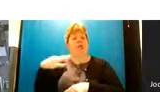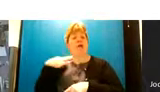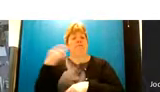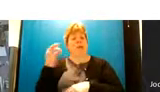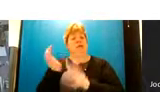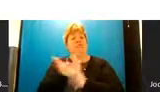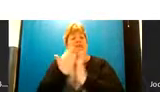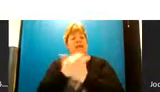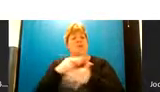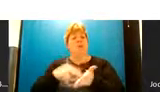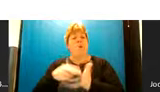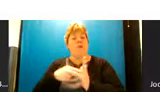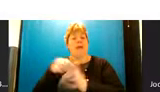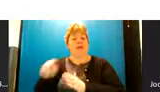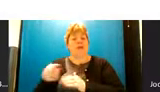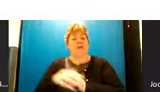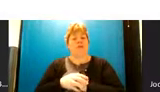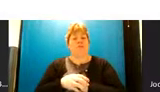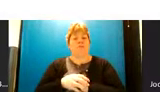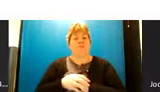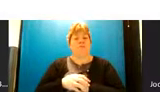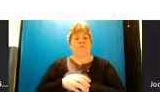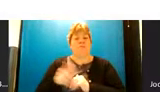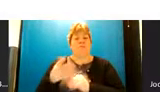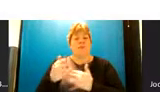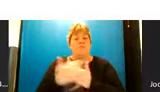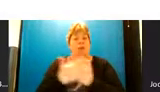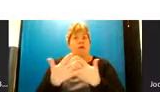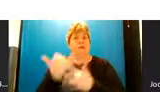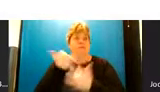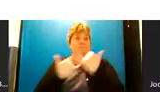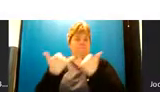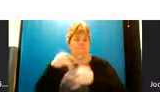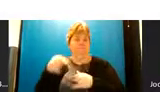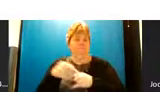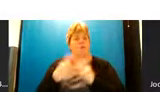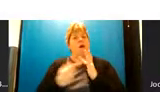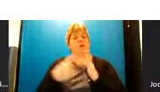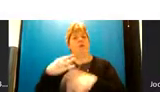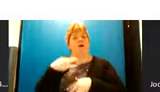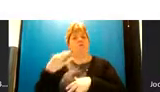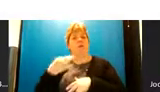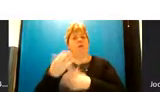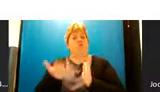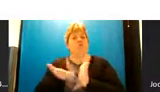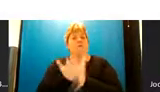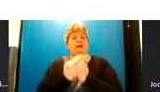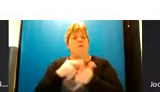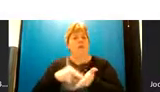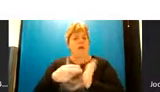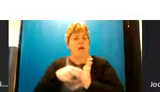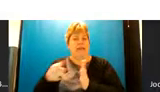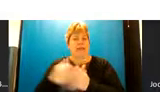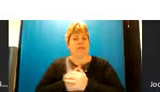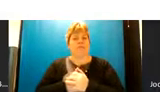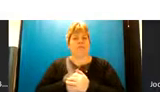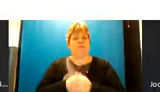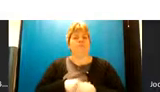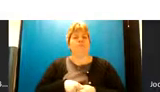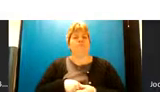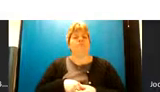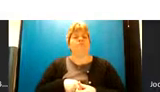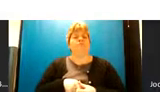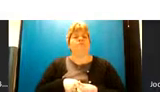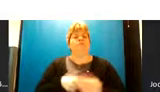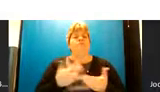organization who um you've got a number of call handlers as well and other voluntary sector organizations and support that so it's